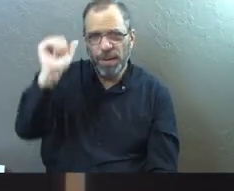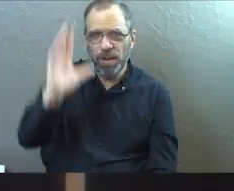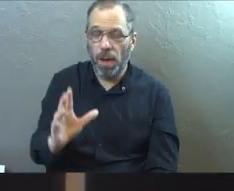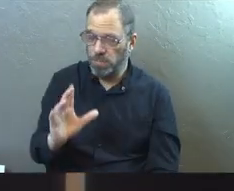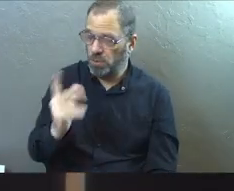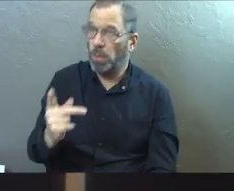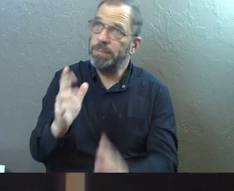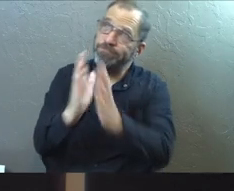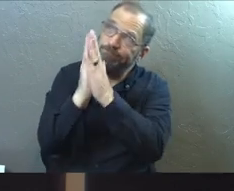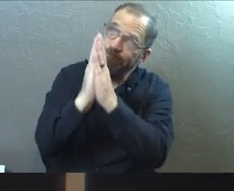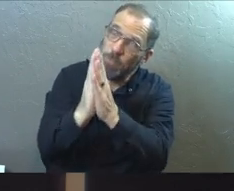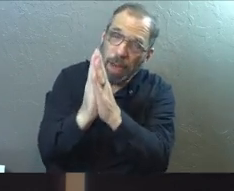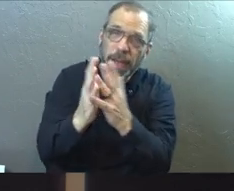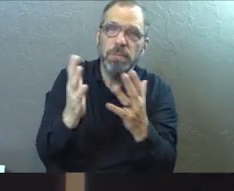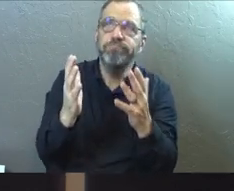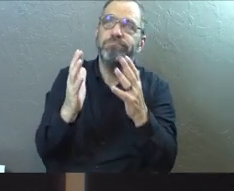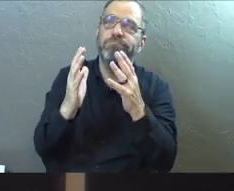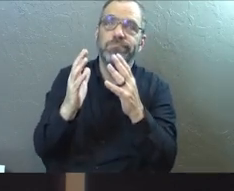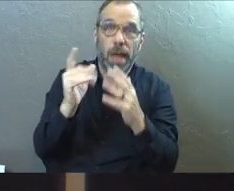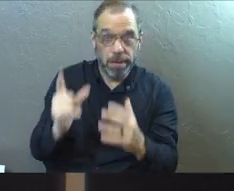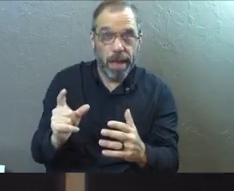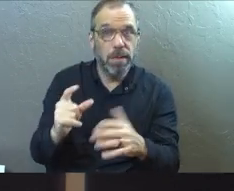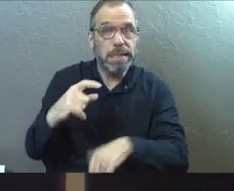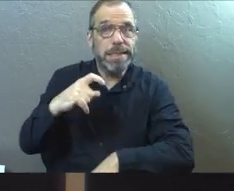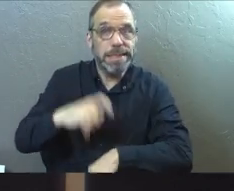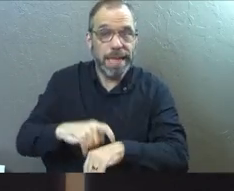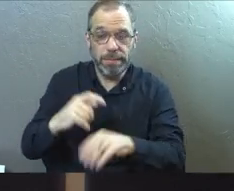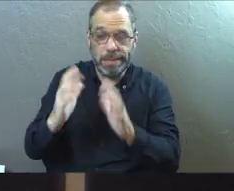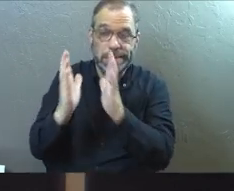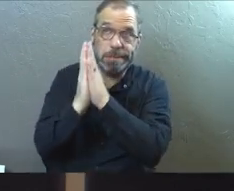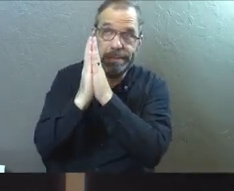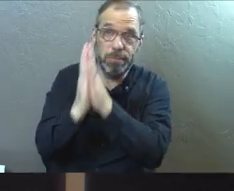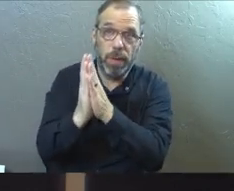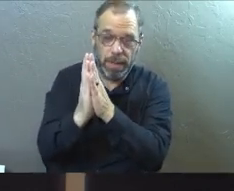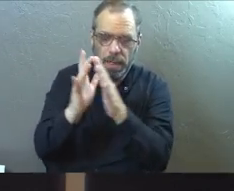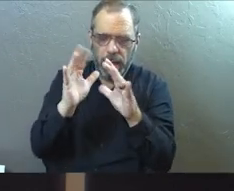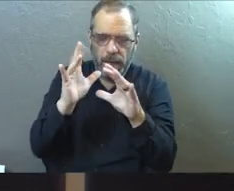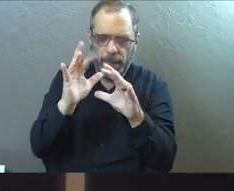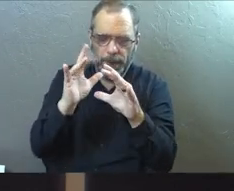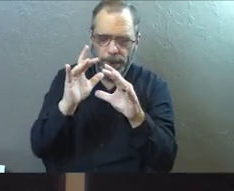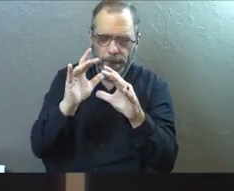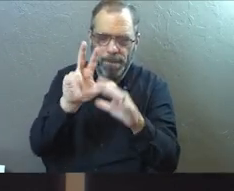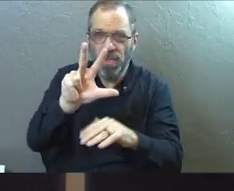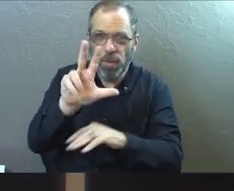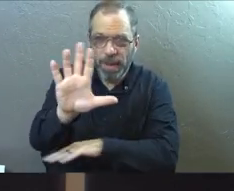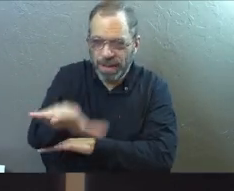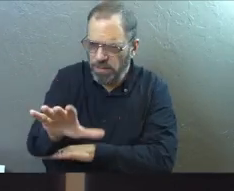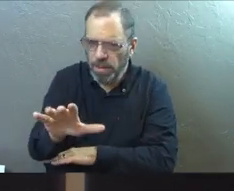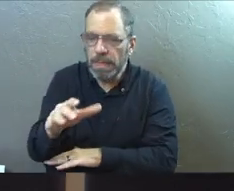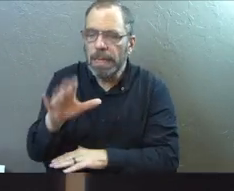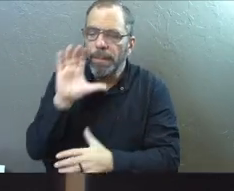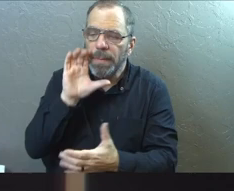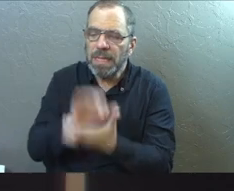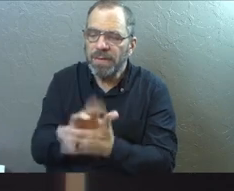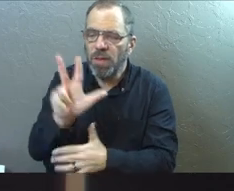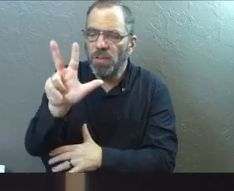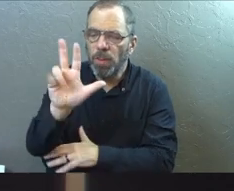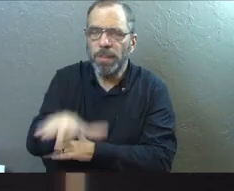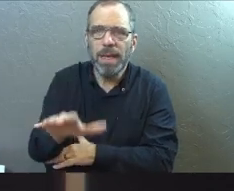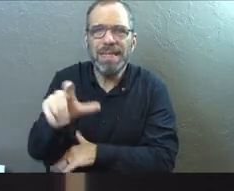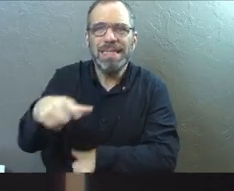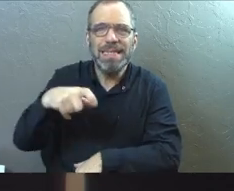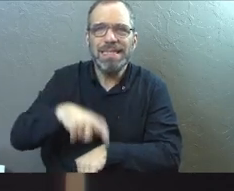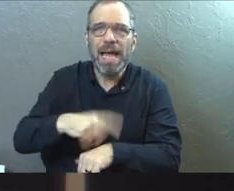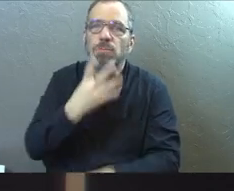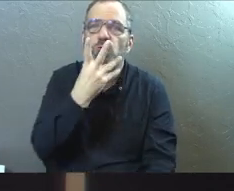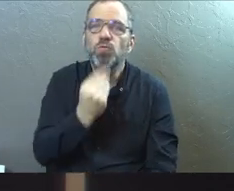So he talked to God. Says he prayed, right? And actually there was a moment where he was praying at 3 p.m. is what it says. And it's believed that 3 p.m. was one of